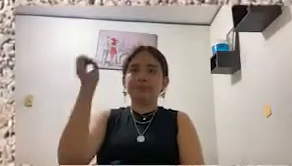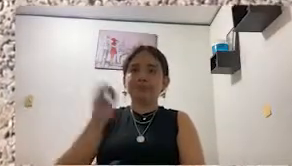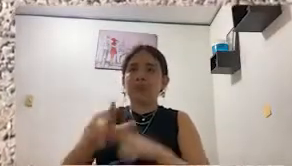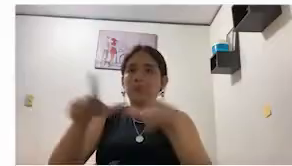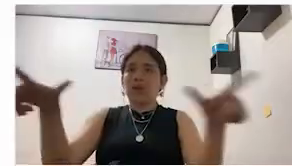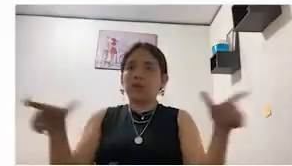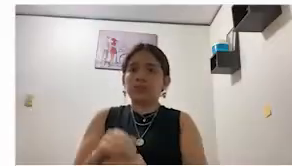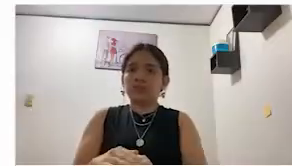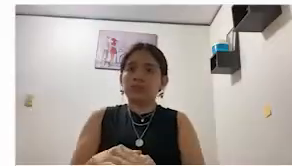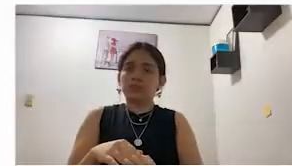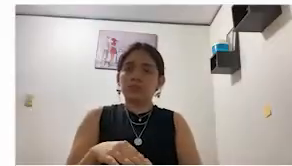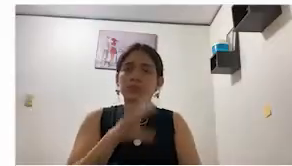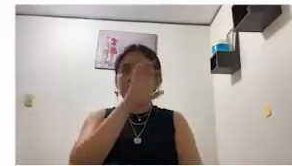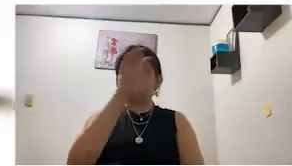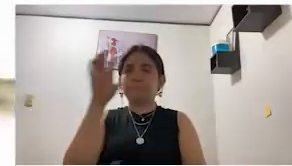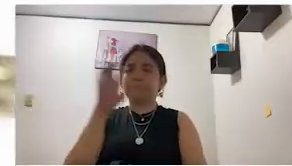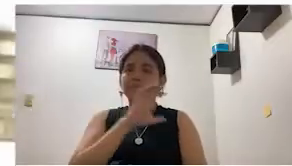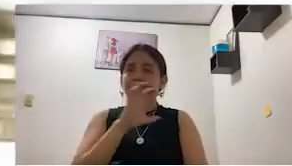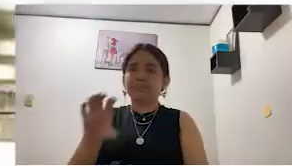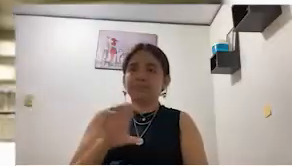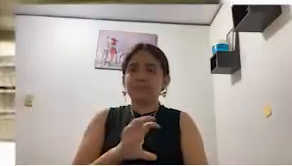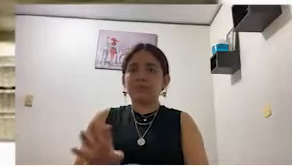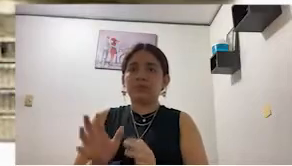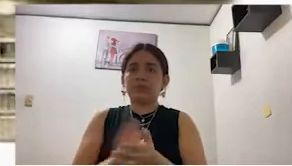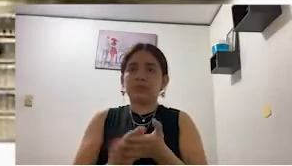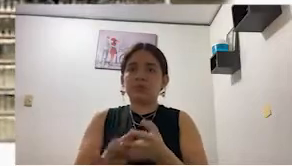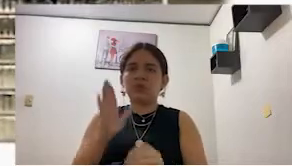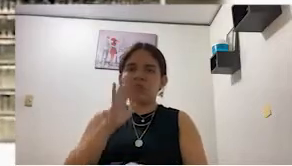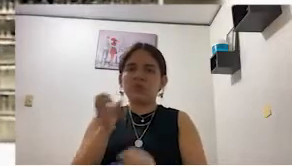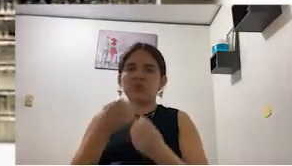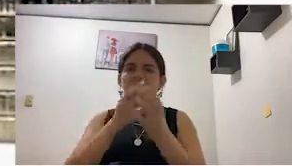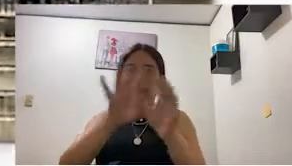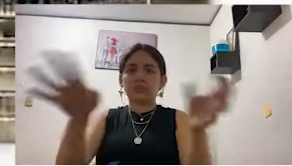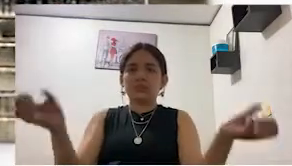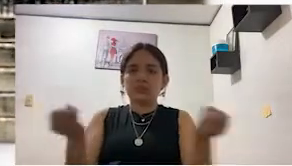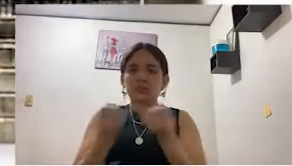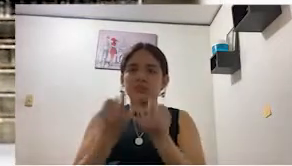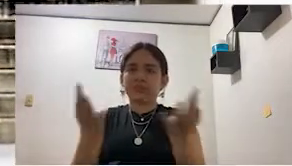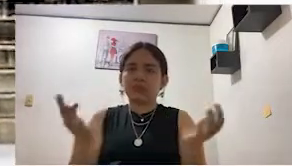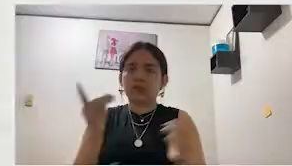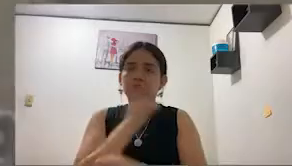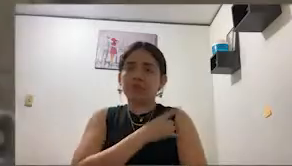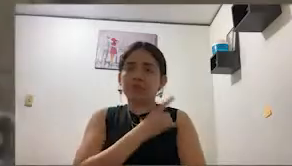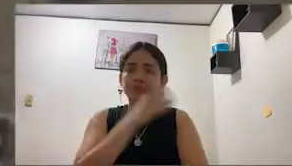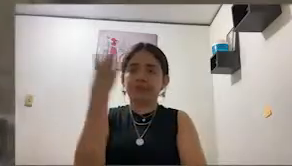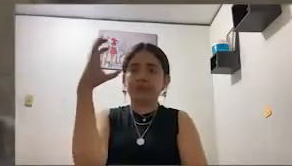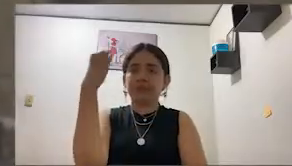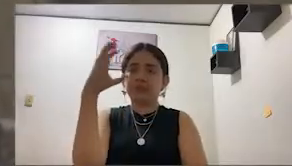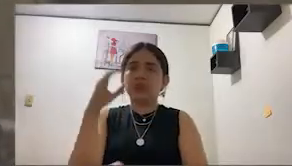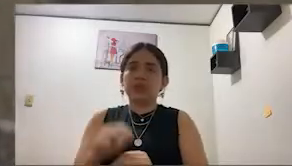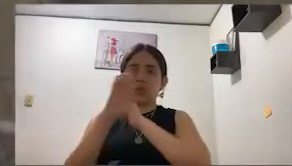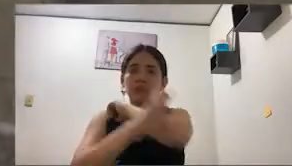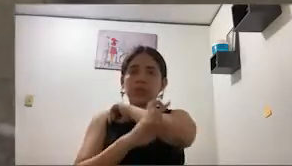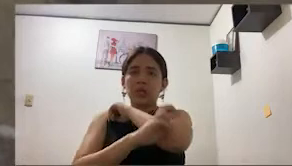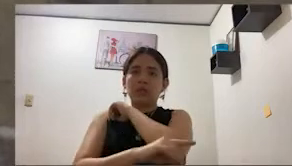source of aggregates has shown savings in both material and energy in several projects. The operation of a